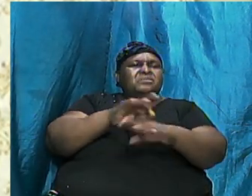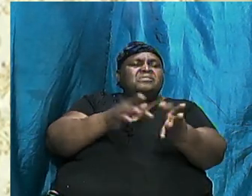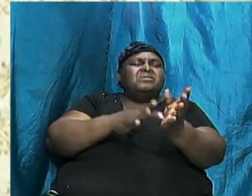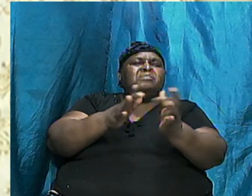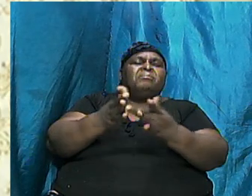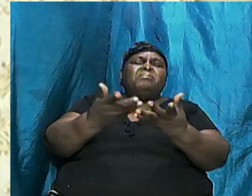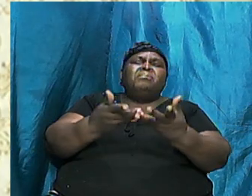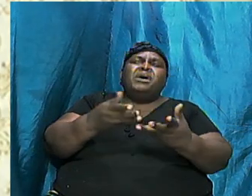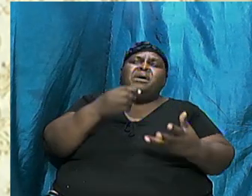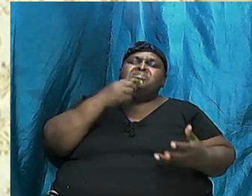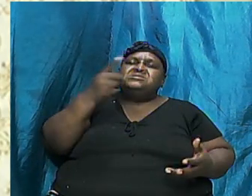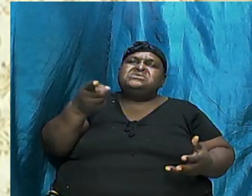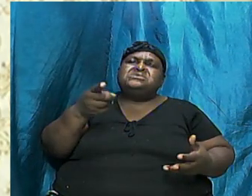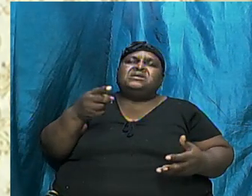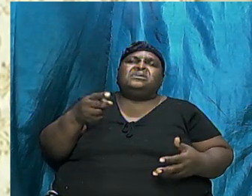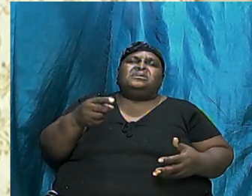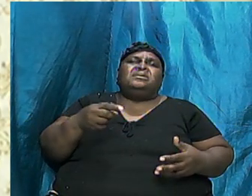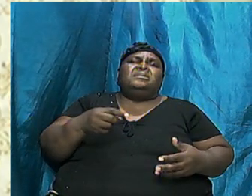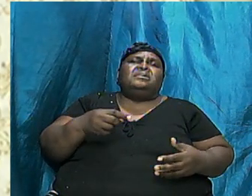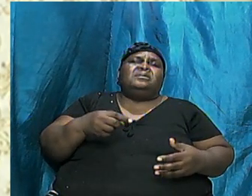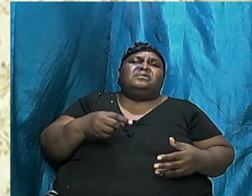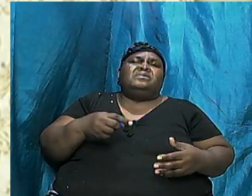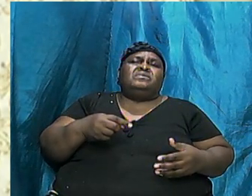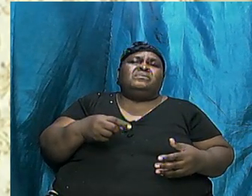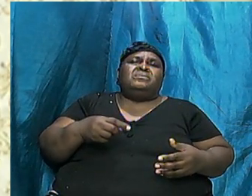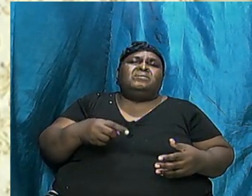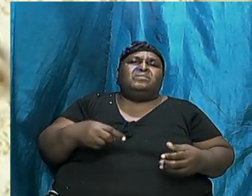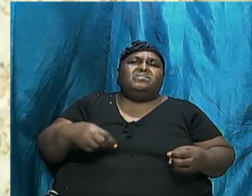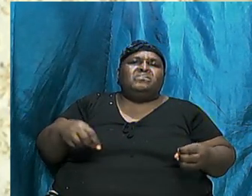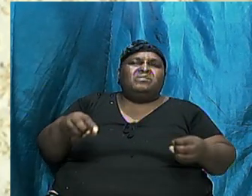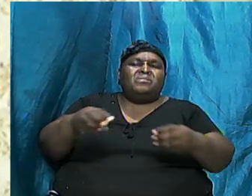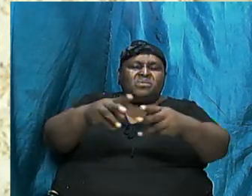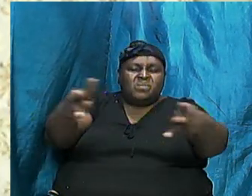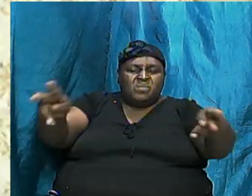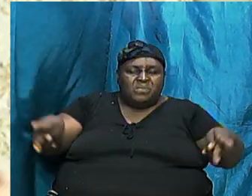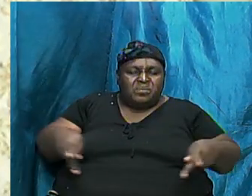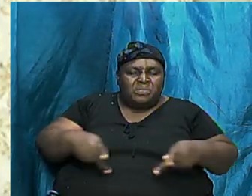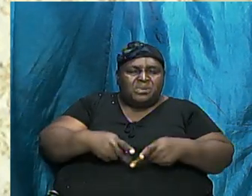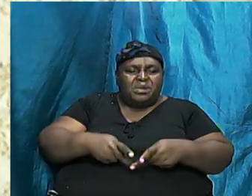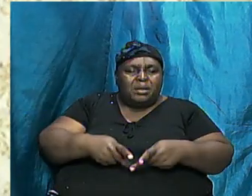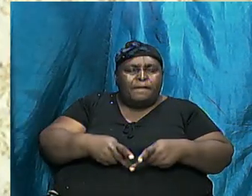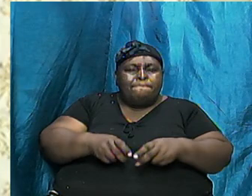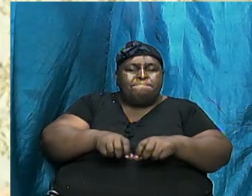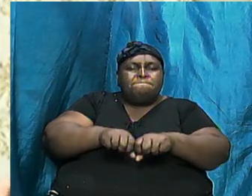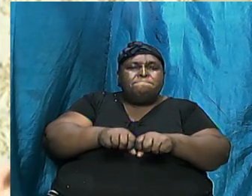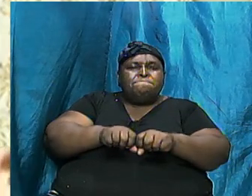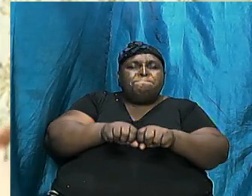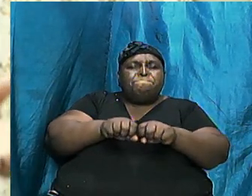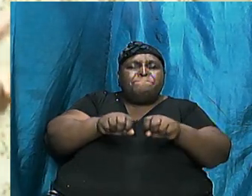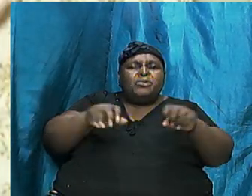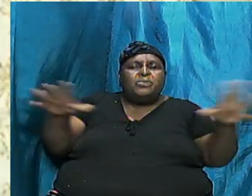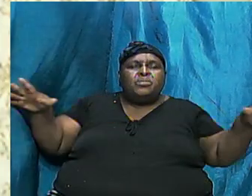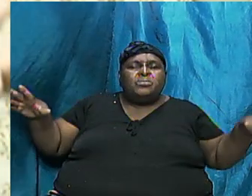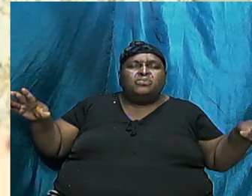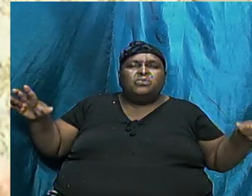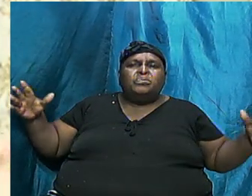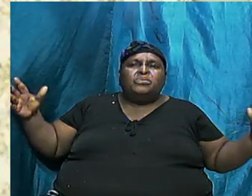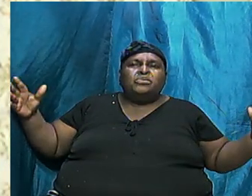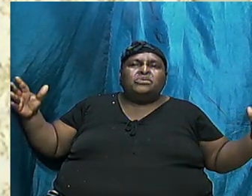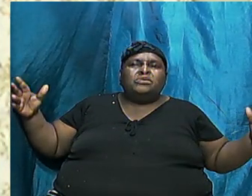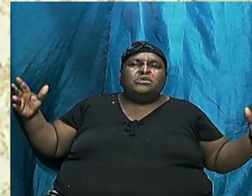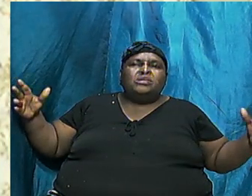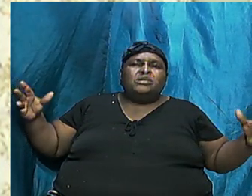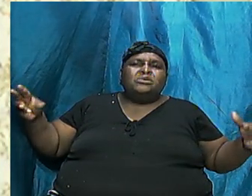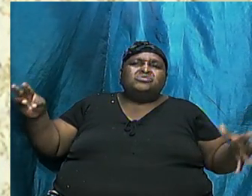Said That The Fountains Of The Deep The Reservoir That Are Burst Open So Water Like Sand Water